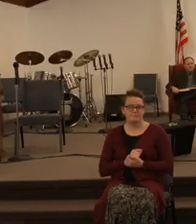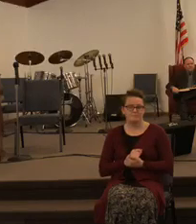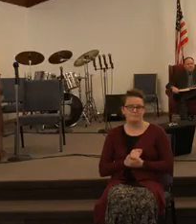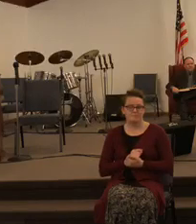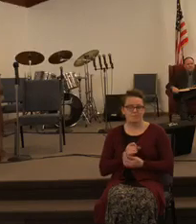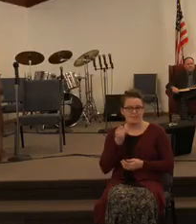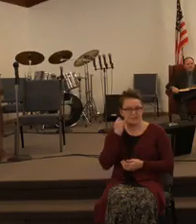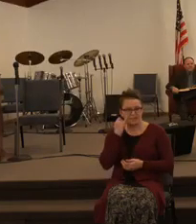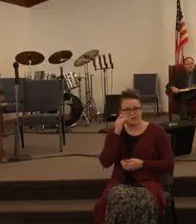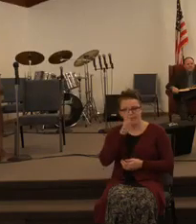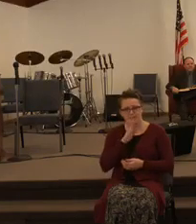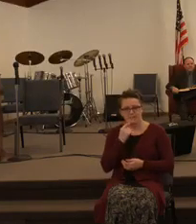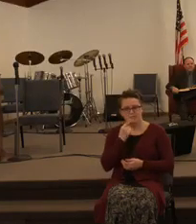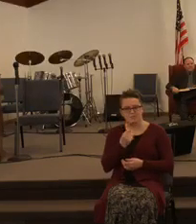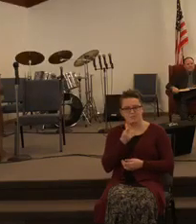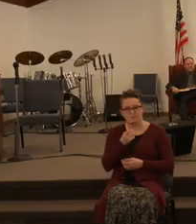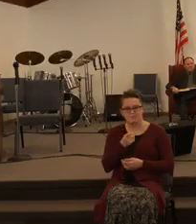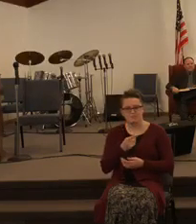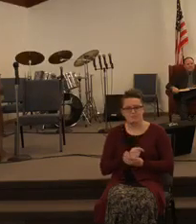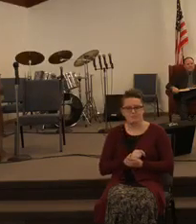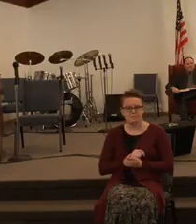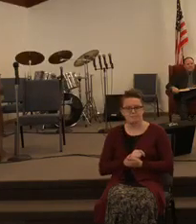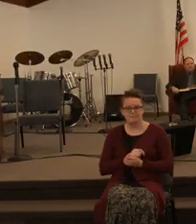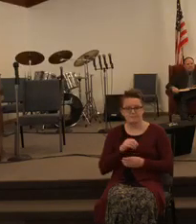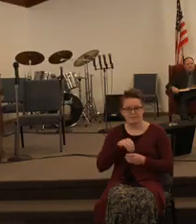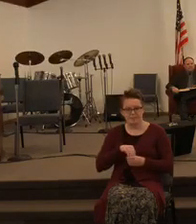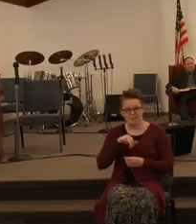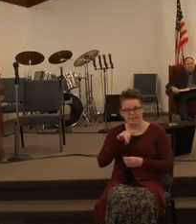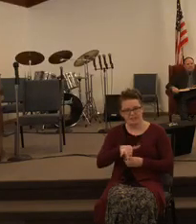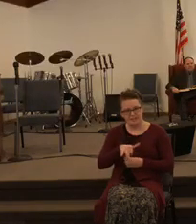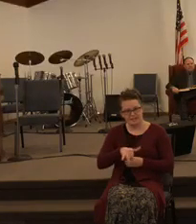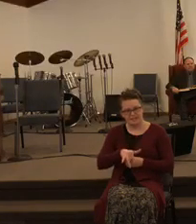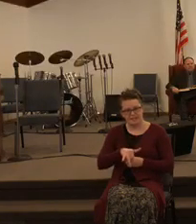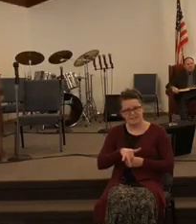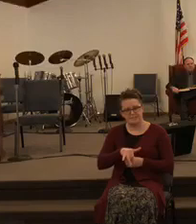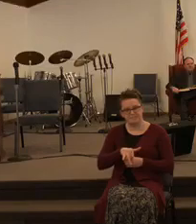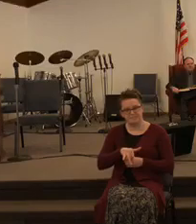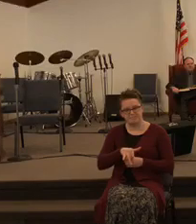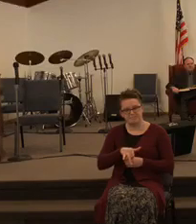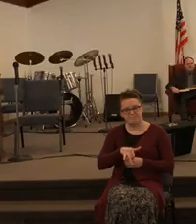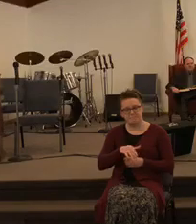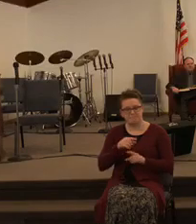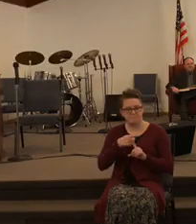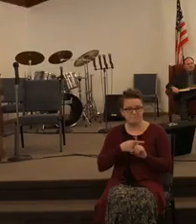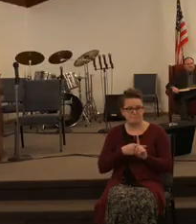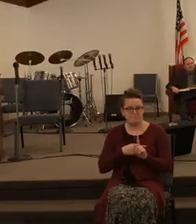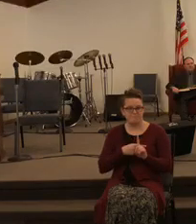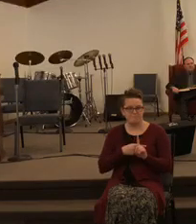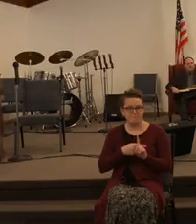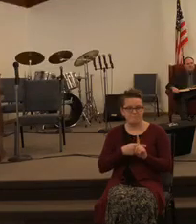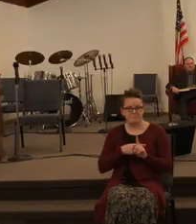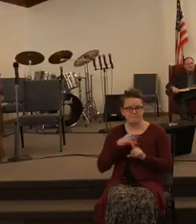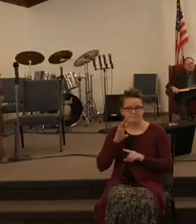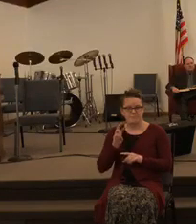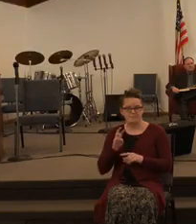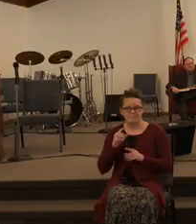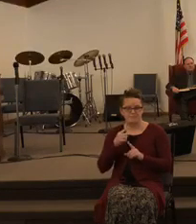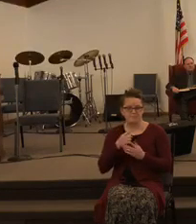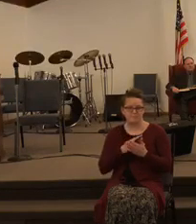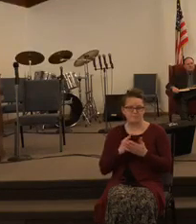if God spoke to you in this past month six weeks you know